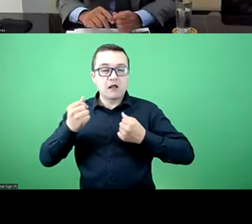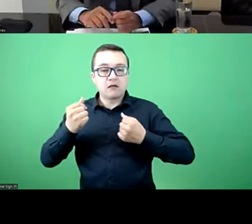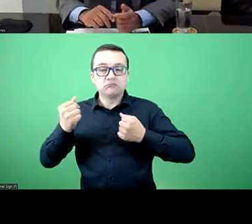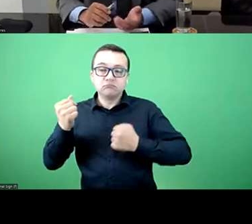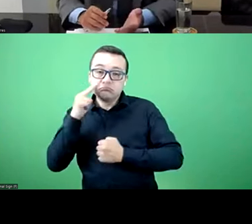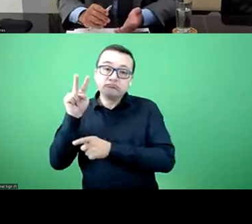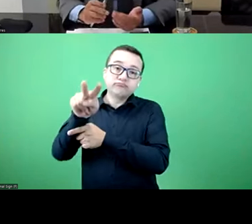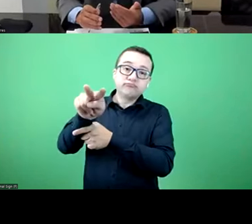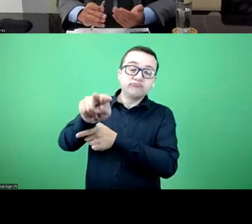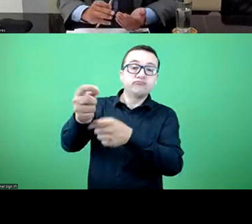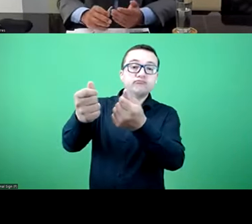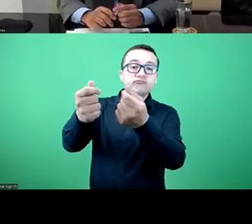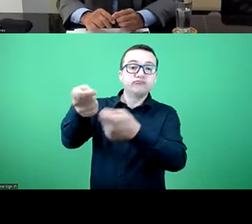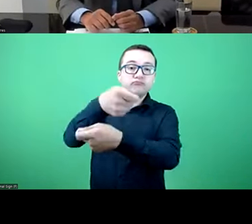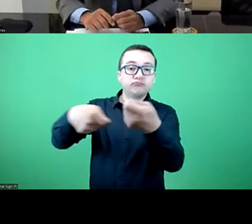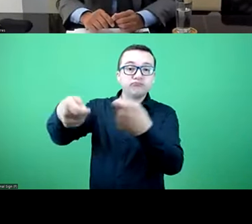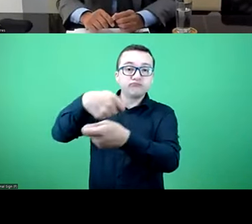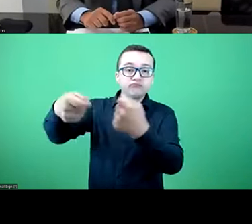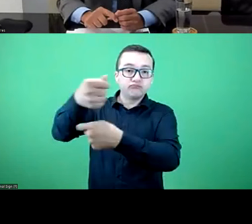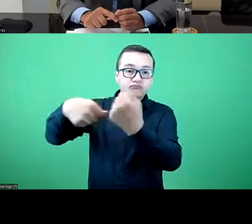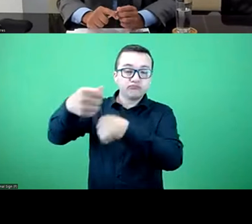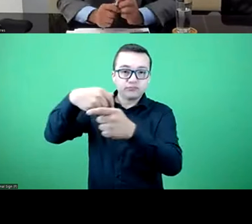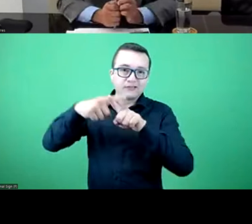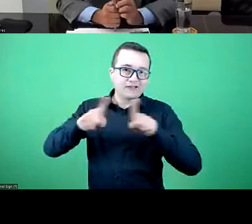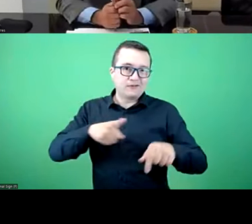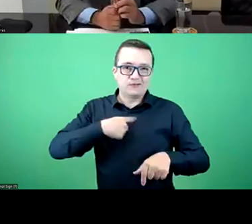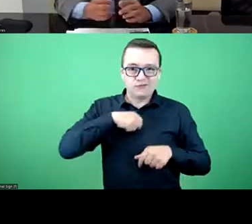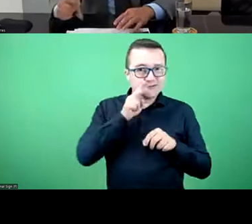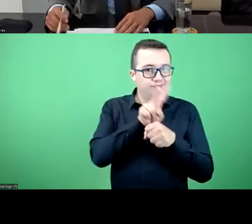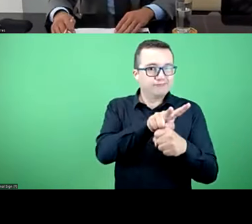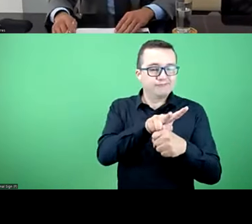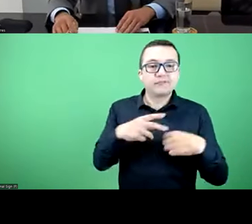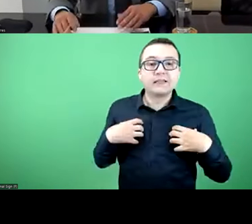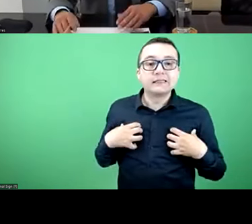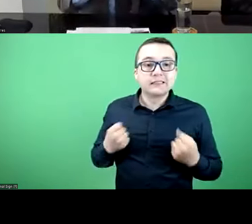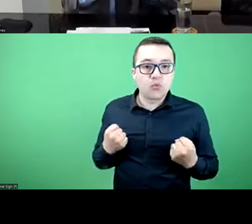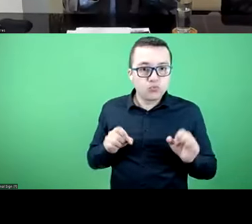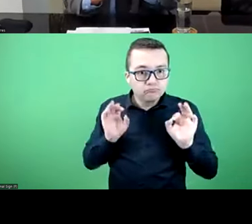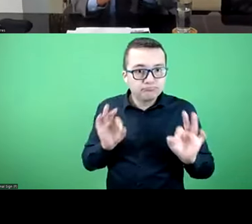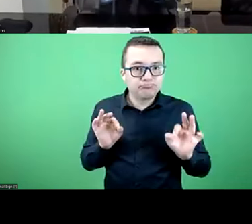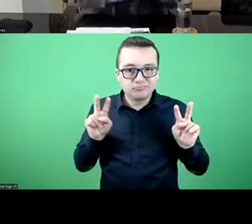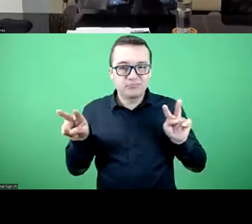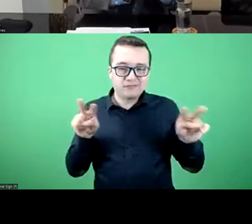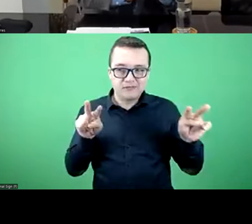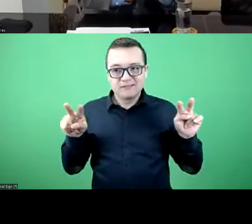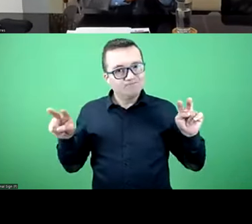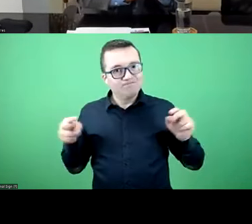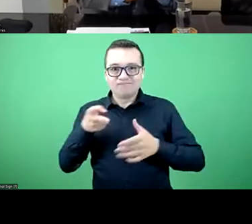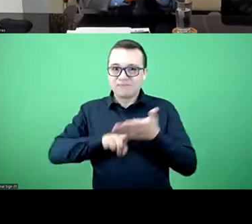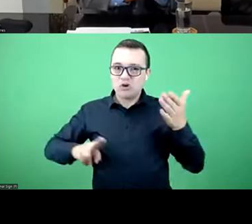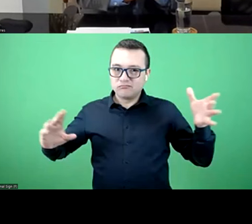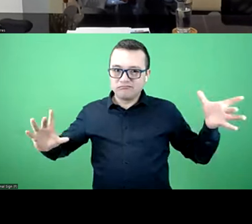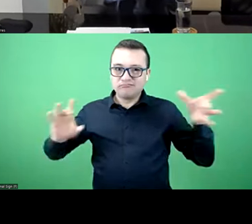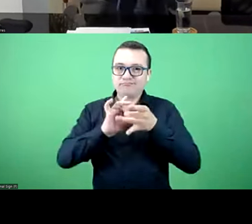our agency, but rather by the financial regulator. And that's an important consideration